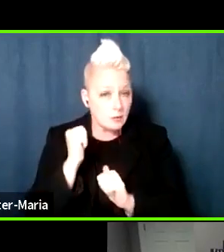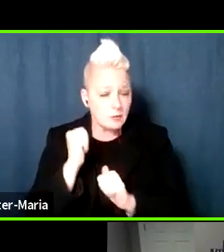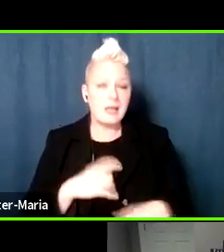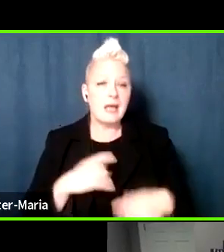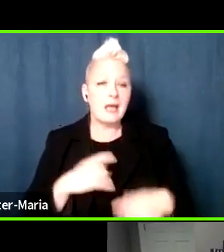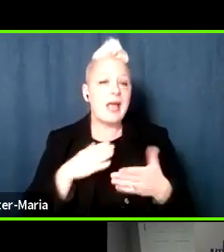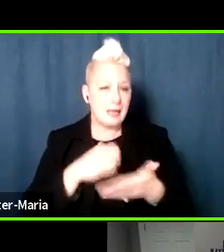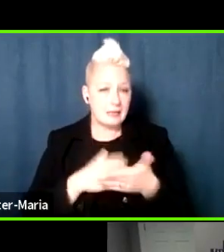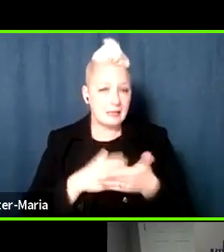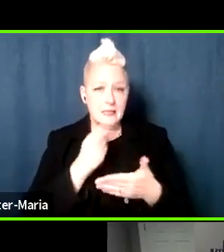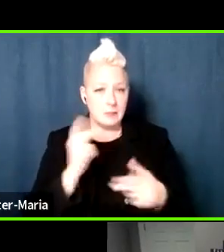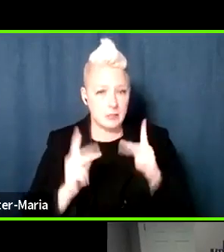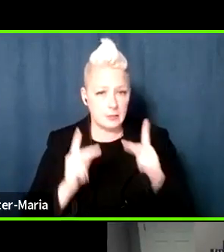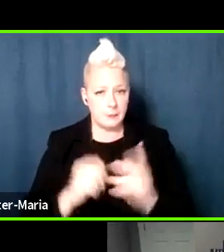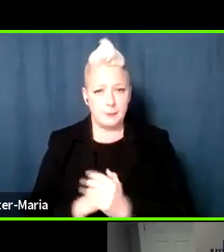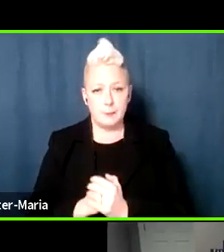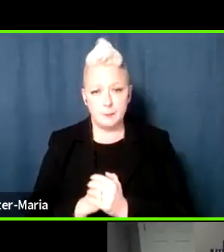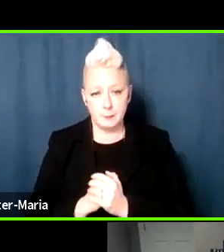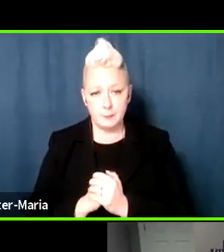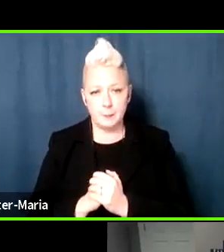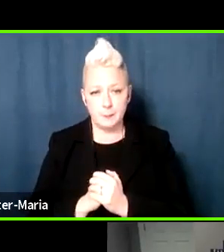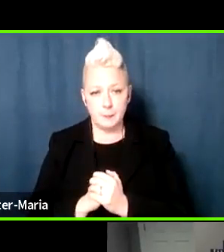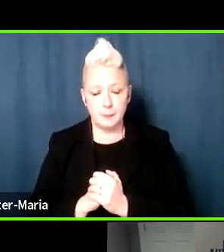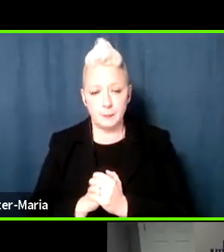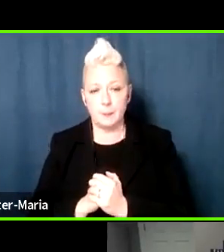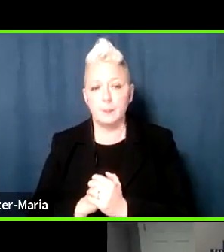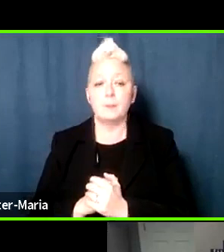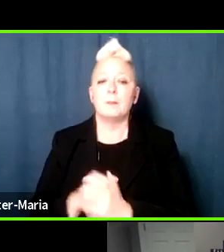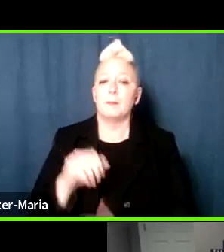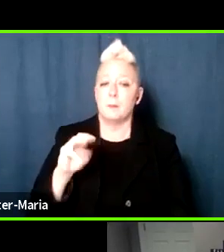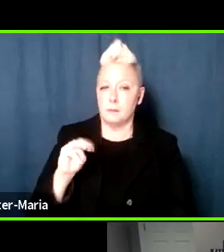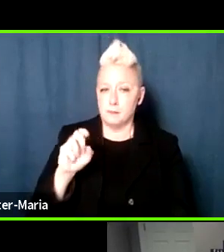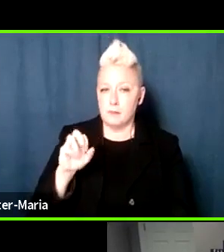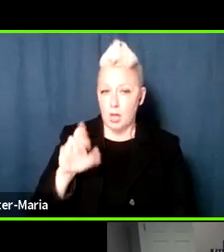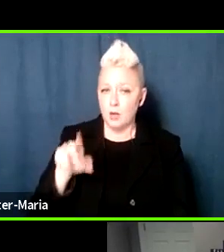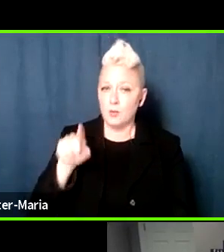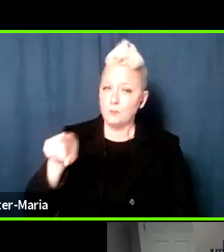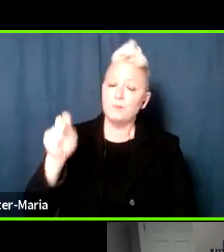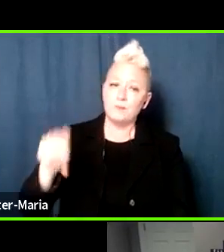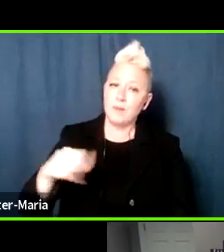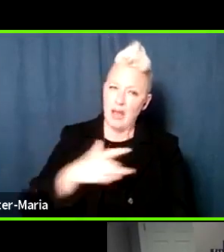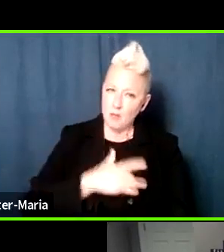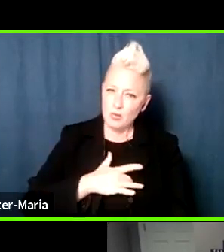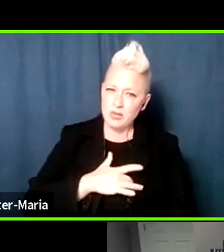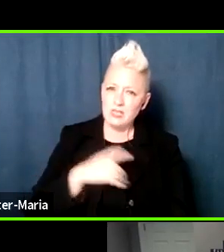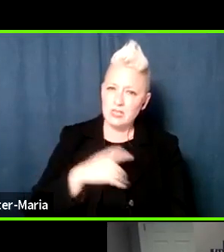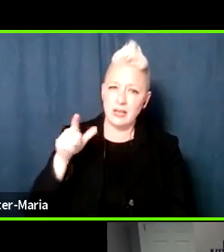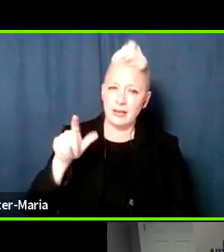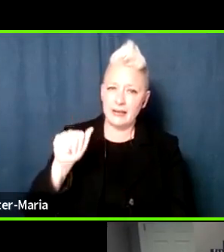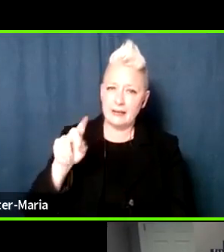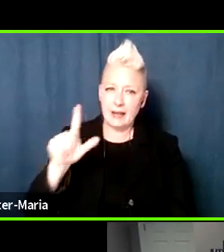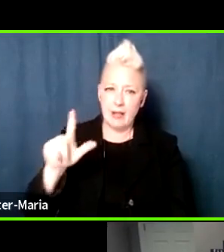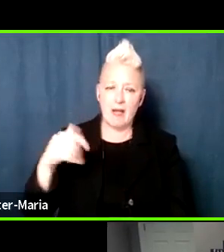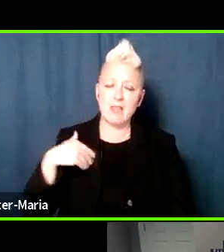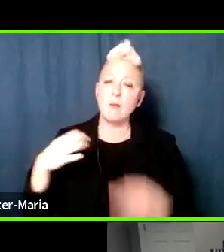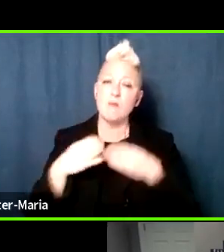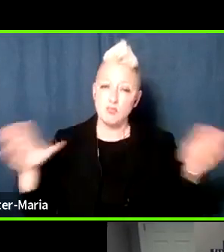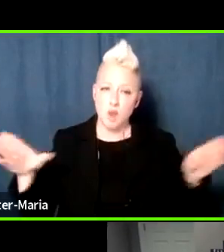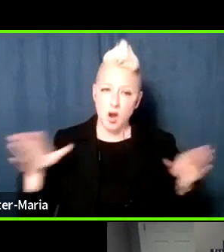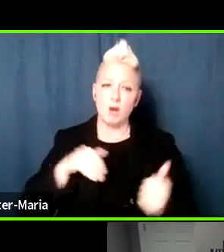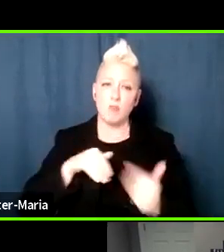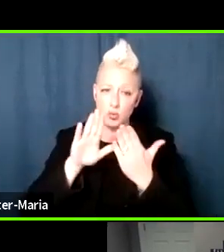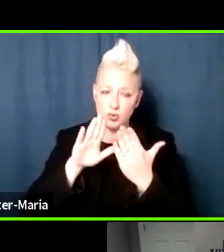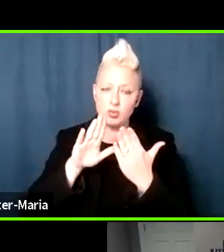Yes. And I, I so appreciate Scott, you know, from my perspective that ADL has this historically broad approach